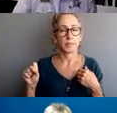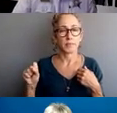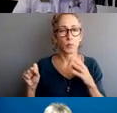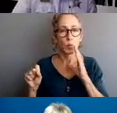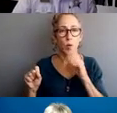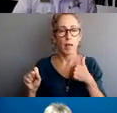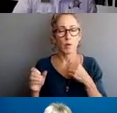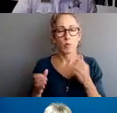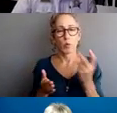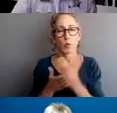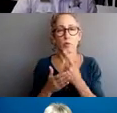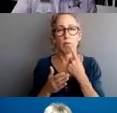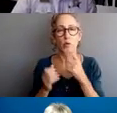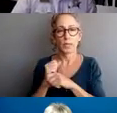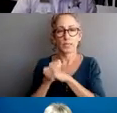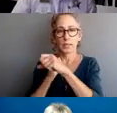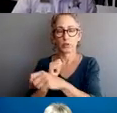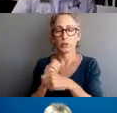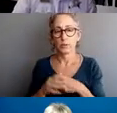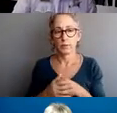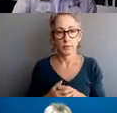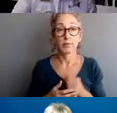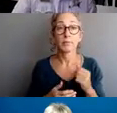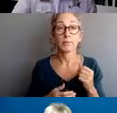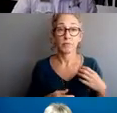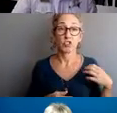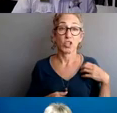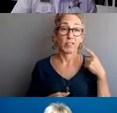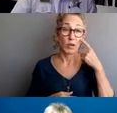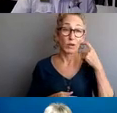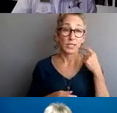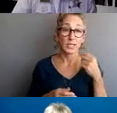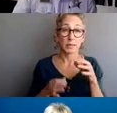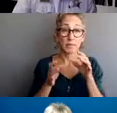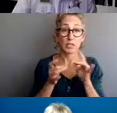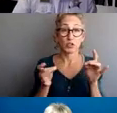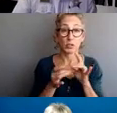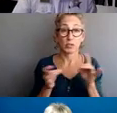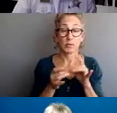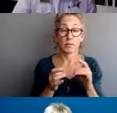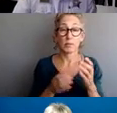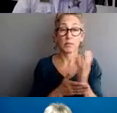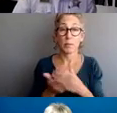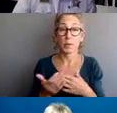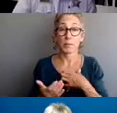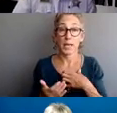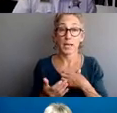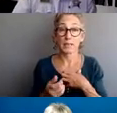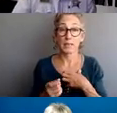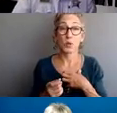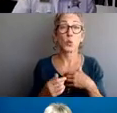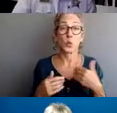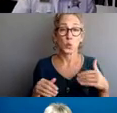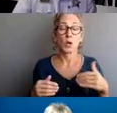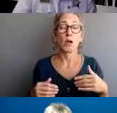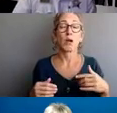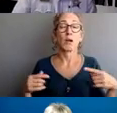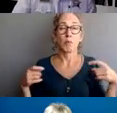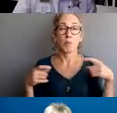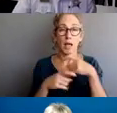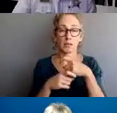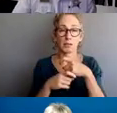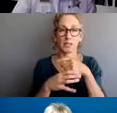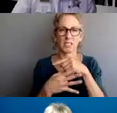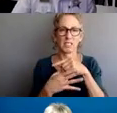for any extension. As the chief mentioned, some of these complaints can be very complex, and some of the timing can be based